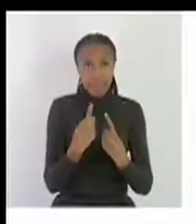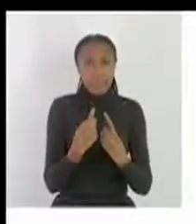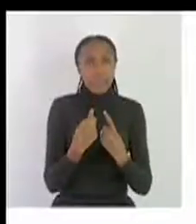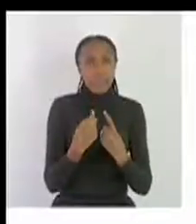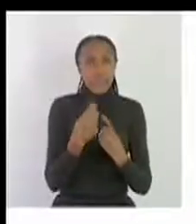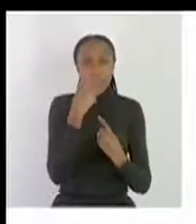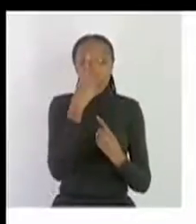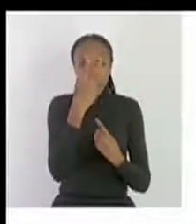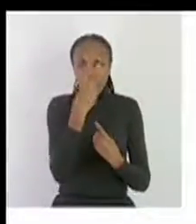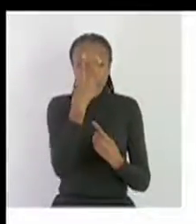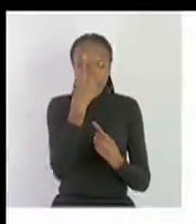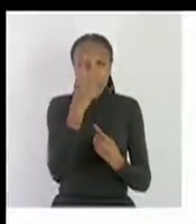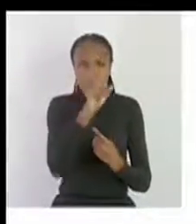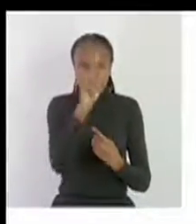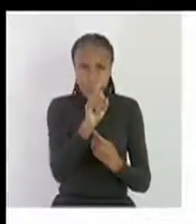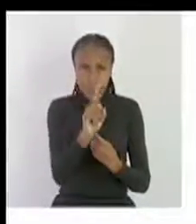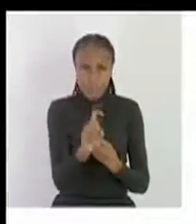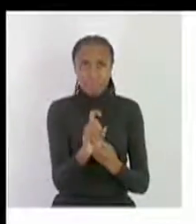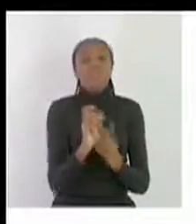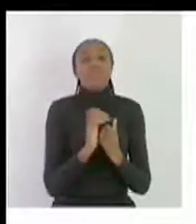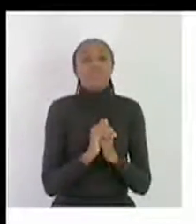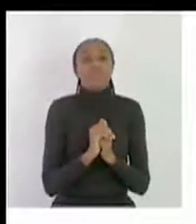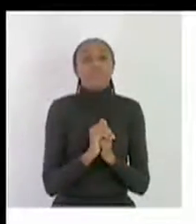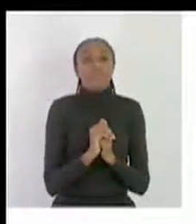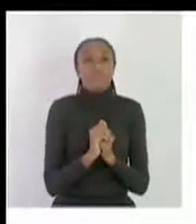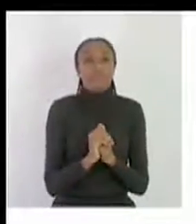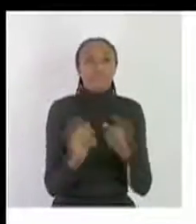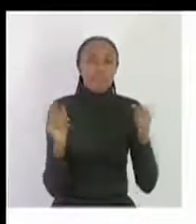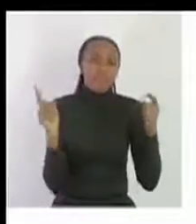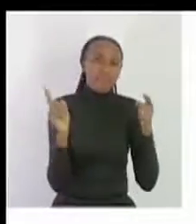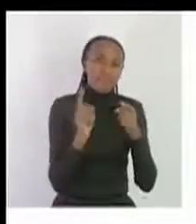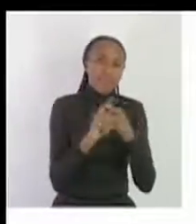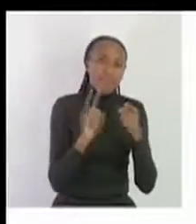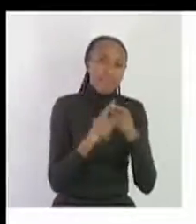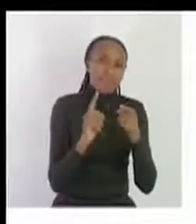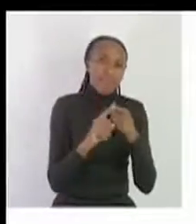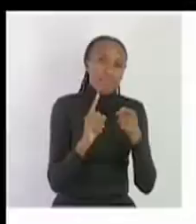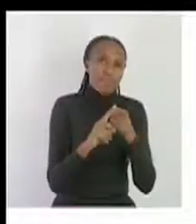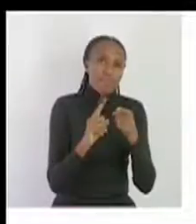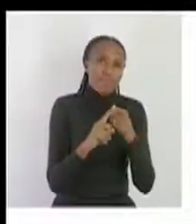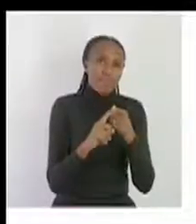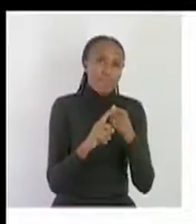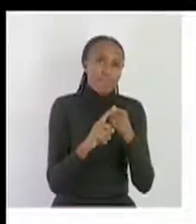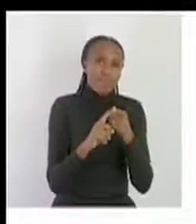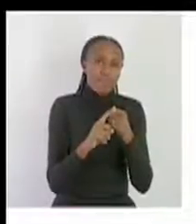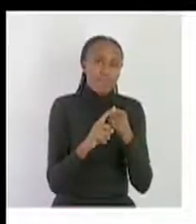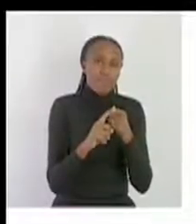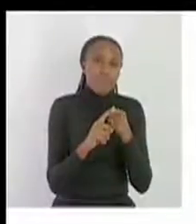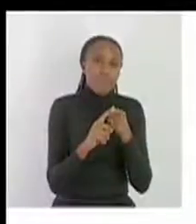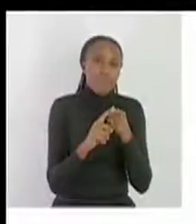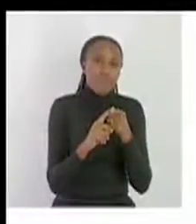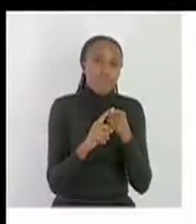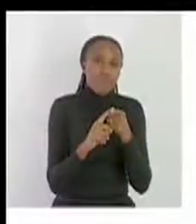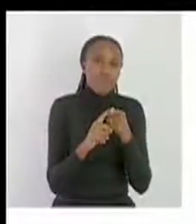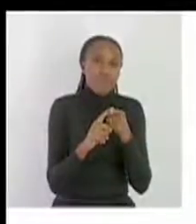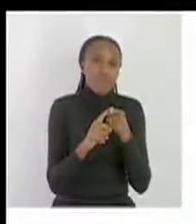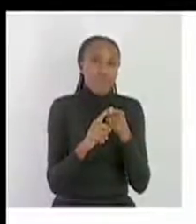at some questions and then we are going to get answers for these questions okay let's start